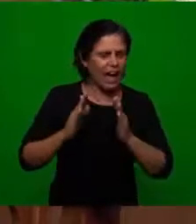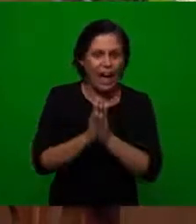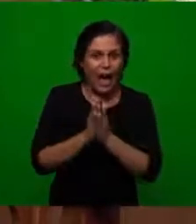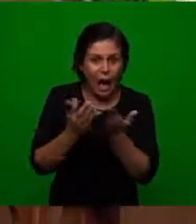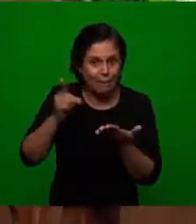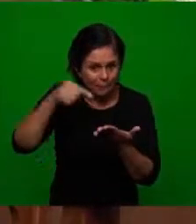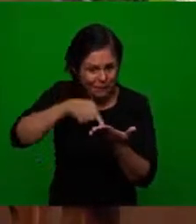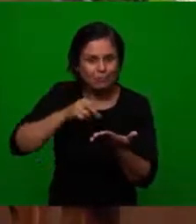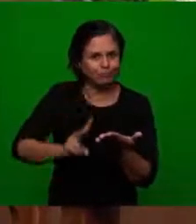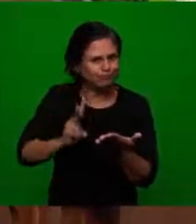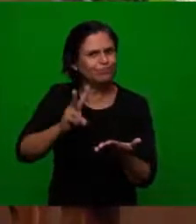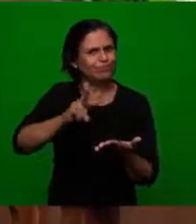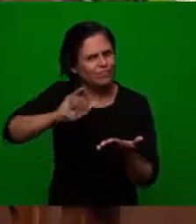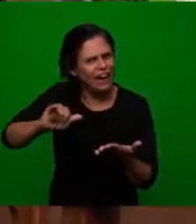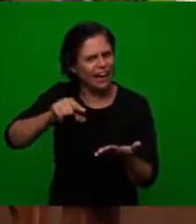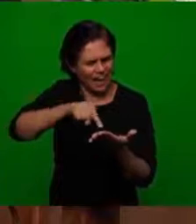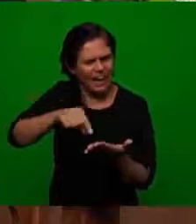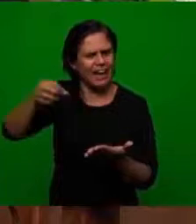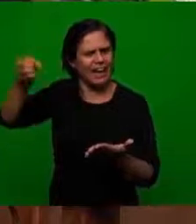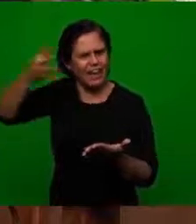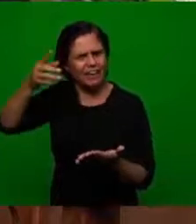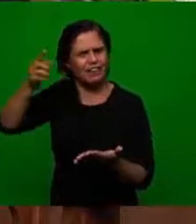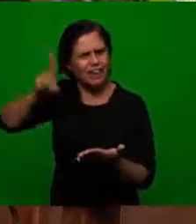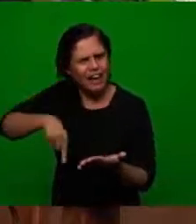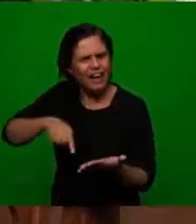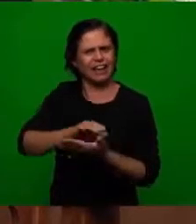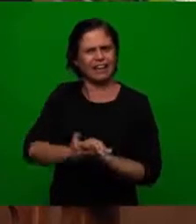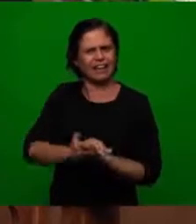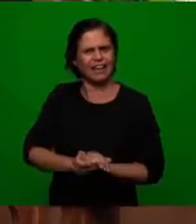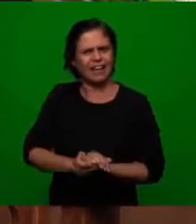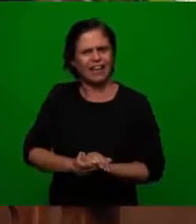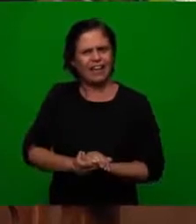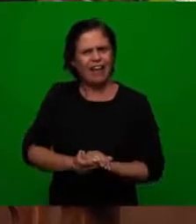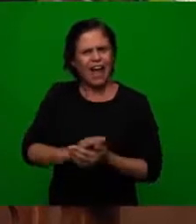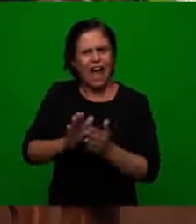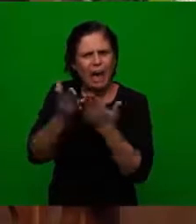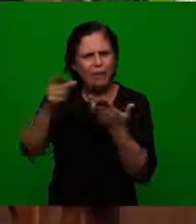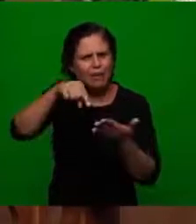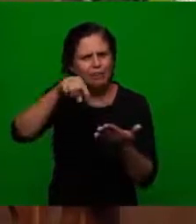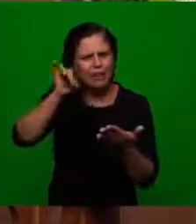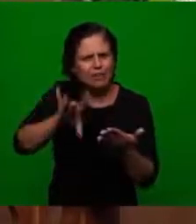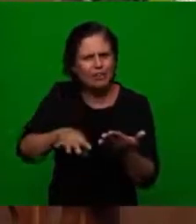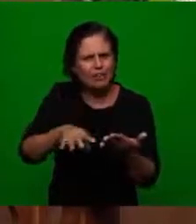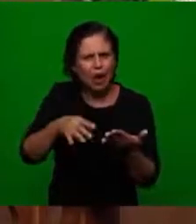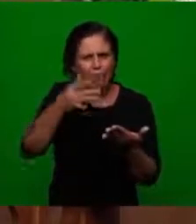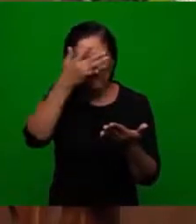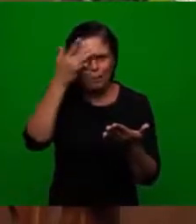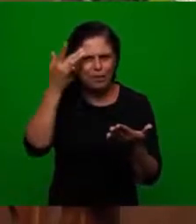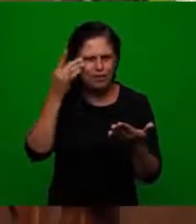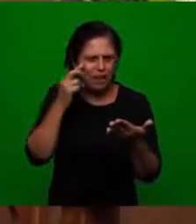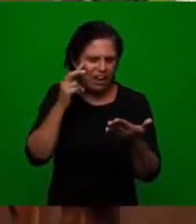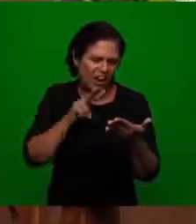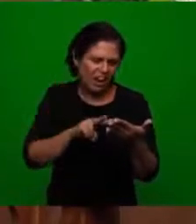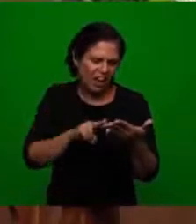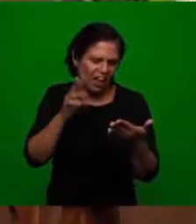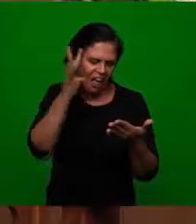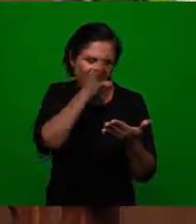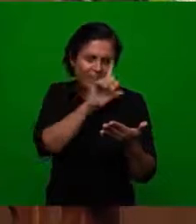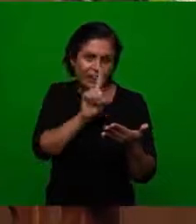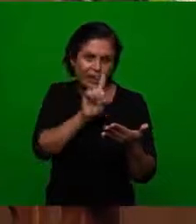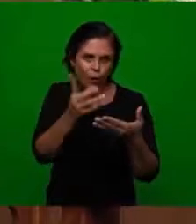today is a revealed word and it's no longer of contemplation of the word that was hidden in the heart